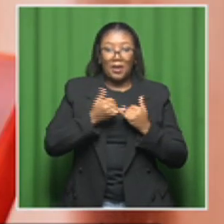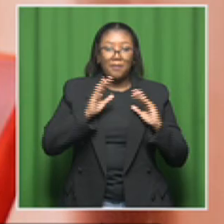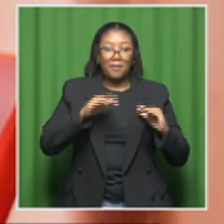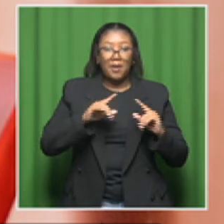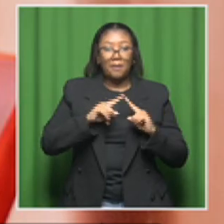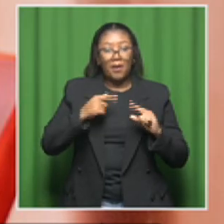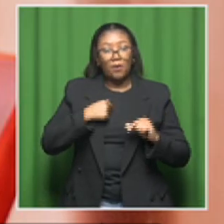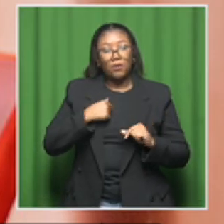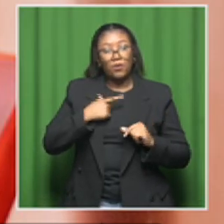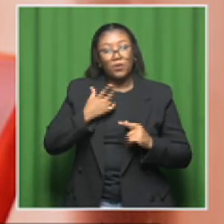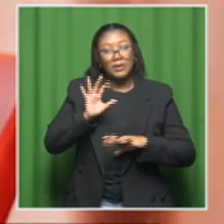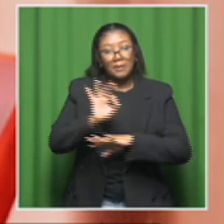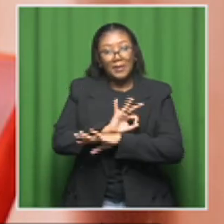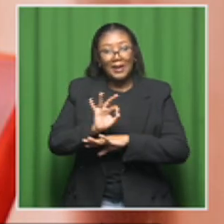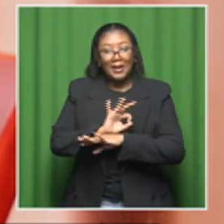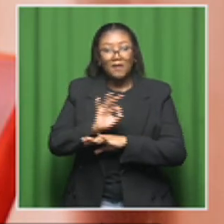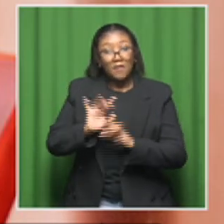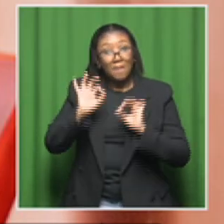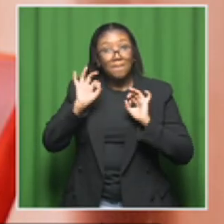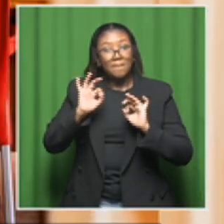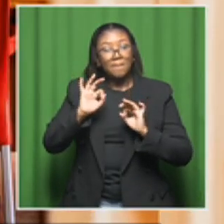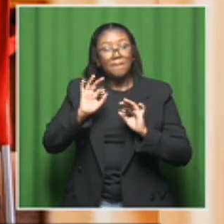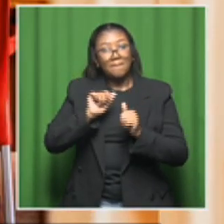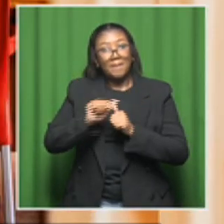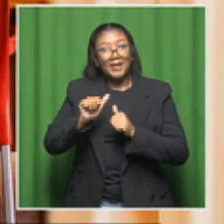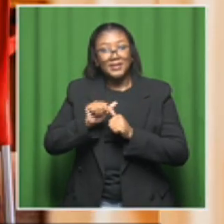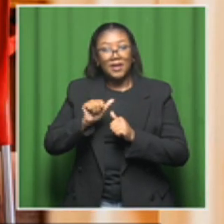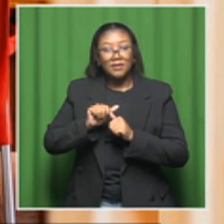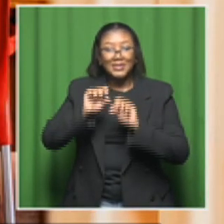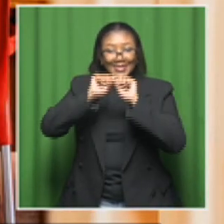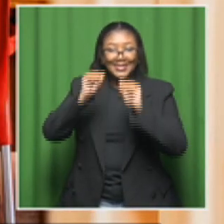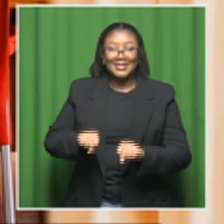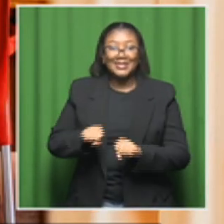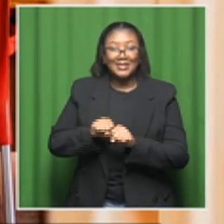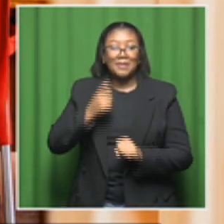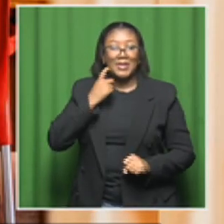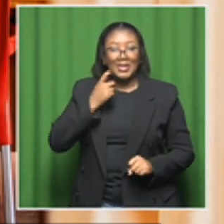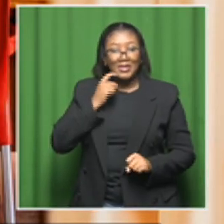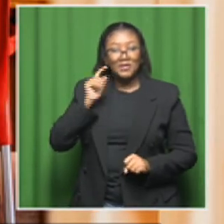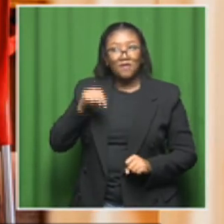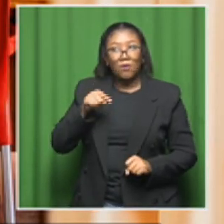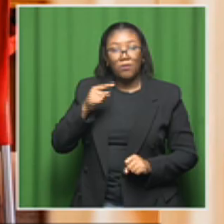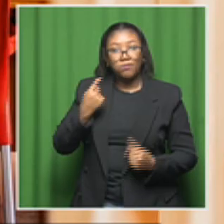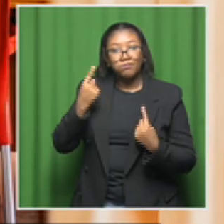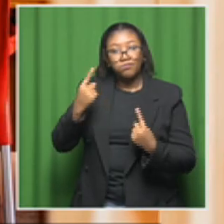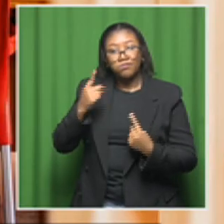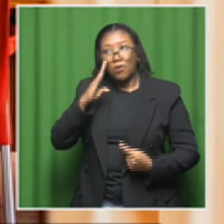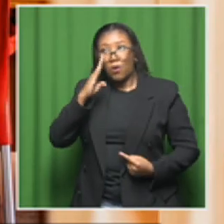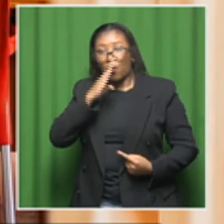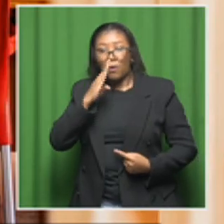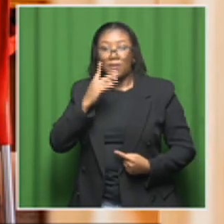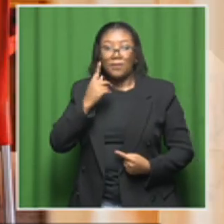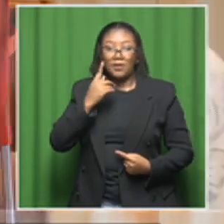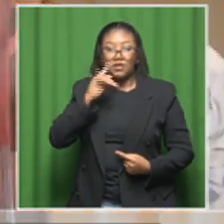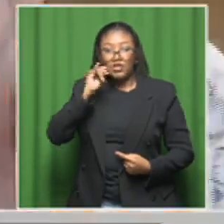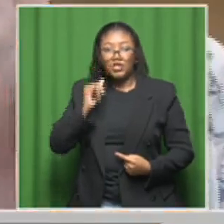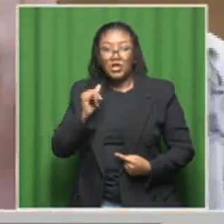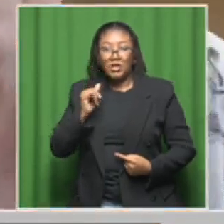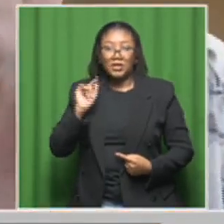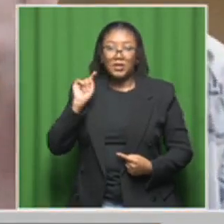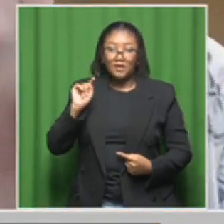a better longitudinal record of immunizations for each individual.